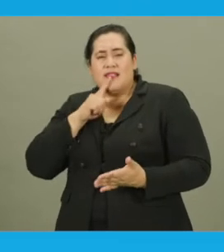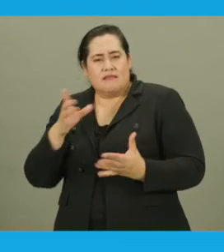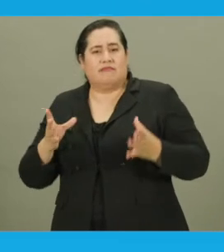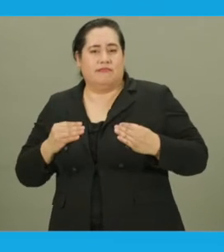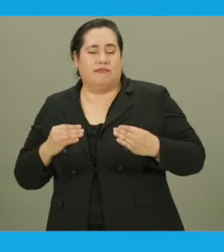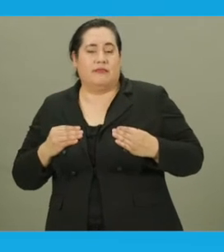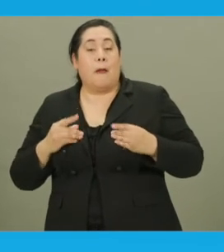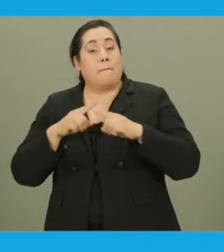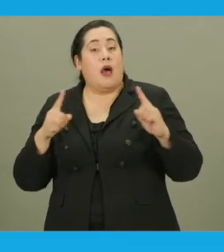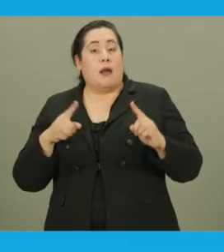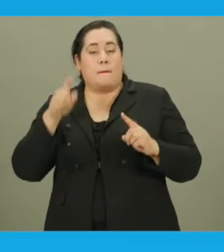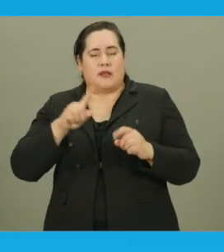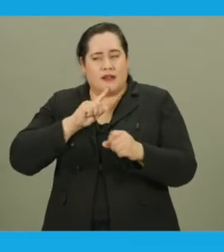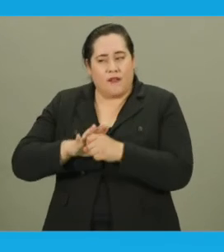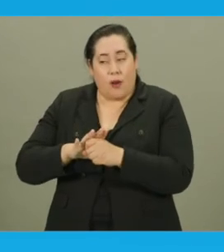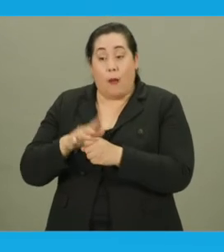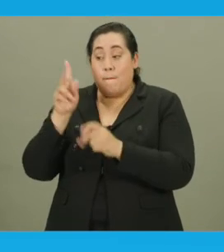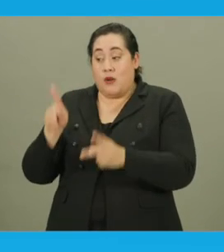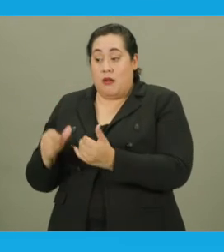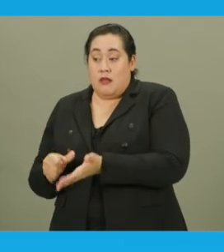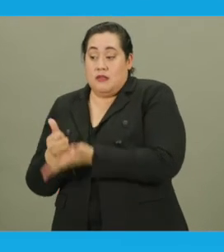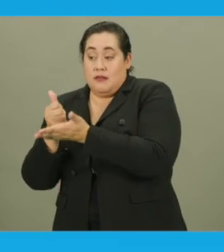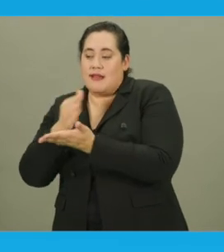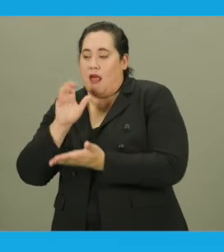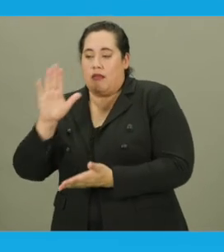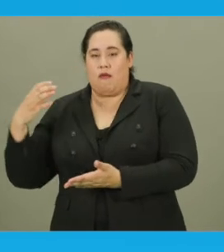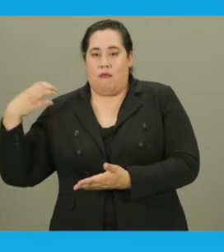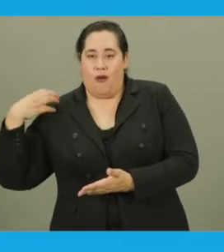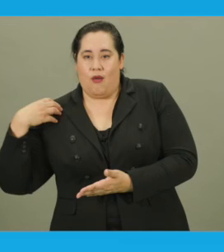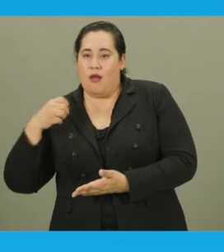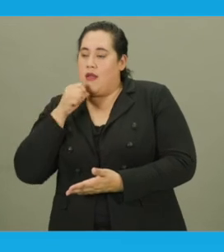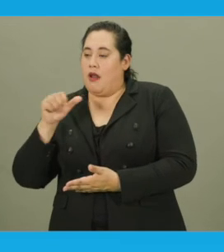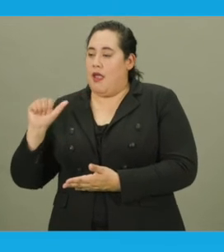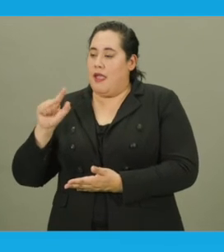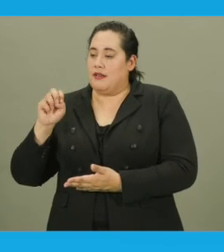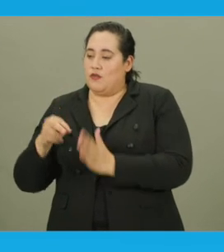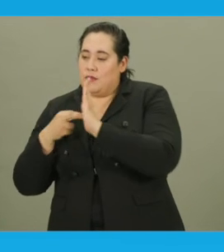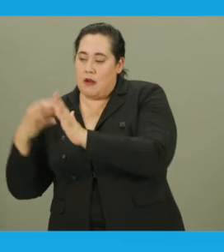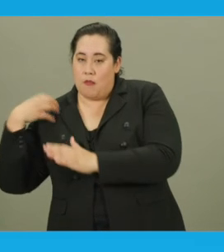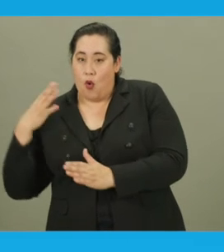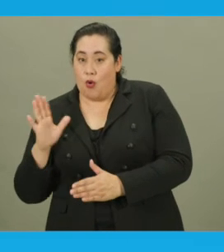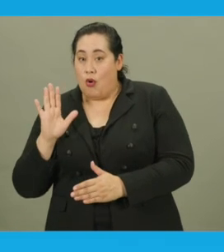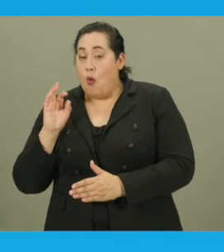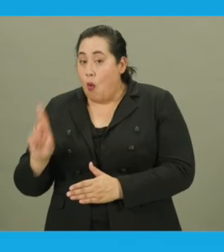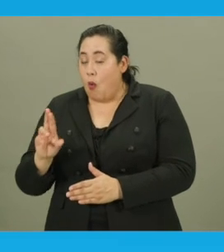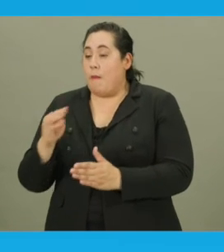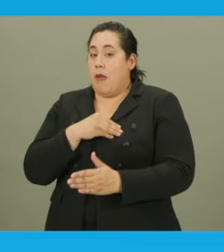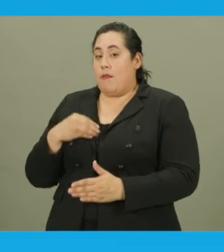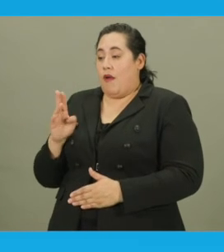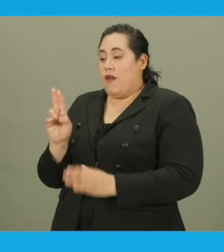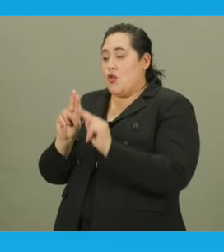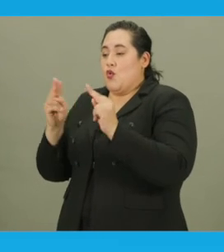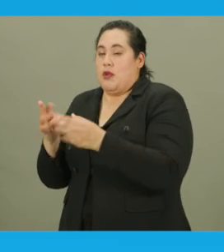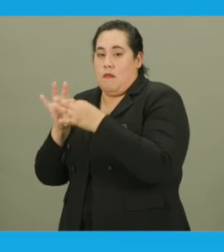this is acceptable, but you'll have to confirm that the assistant is not the employer or an agent of the employer of the voter or